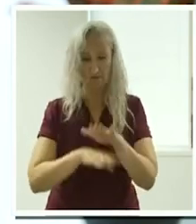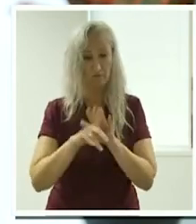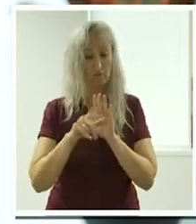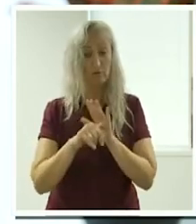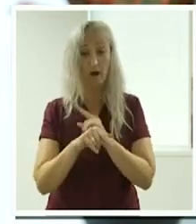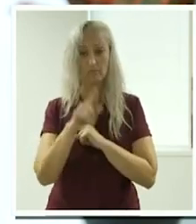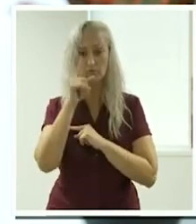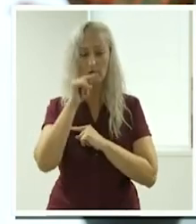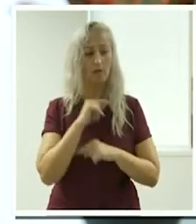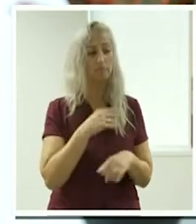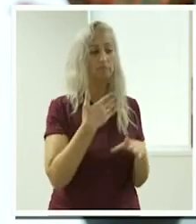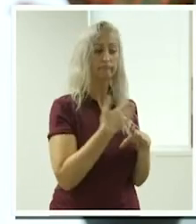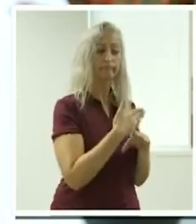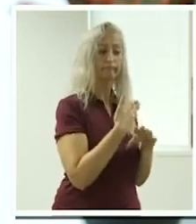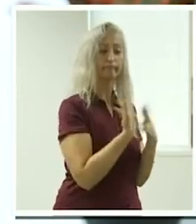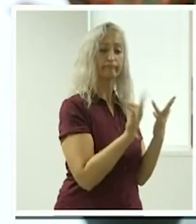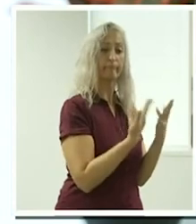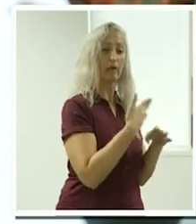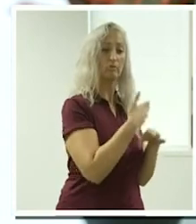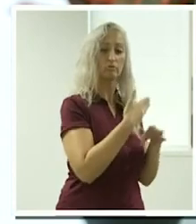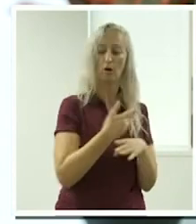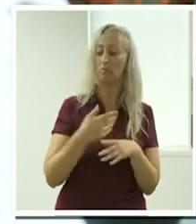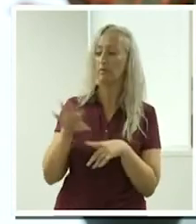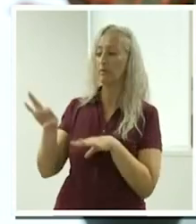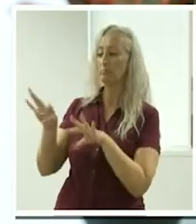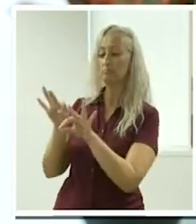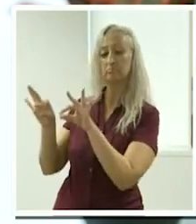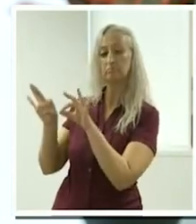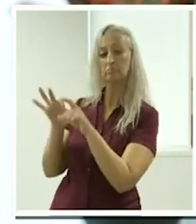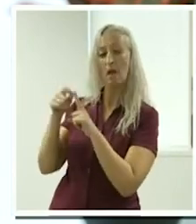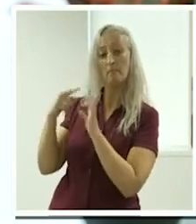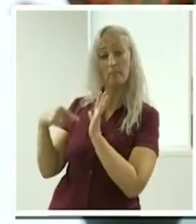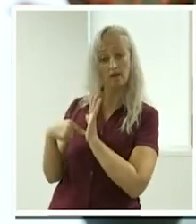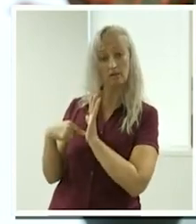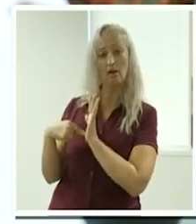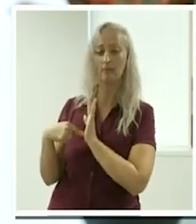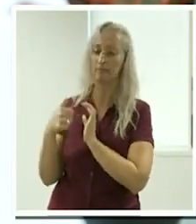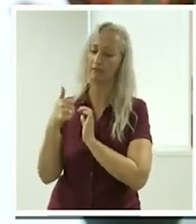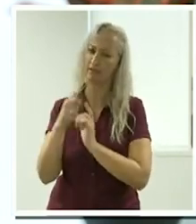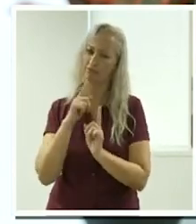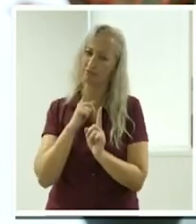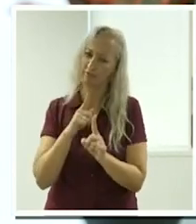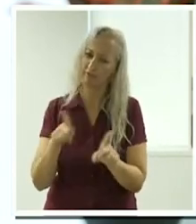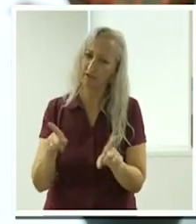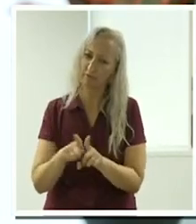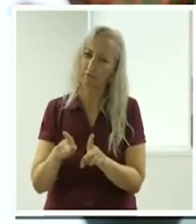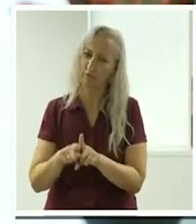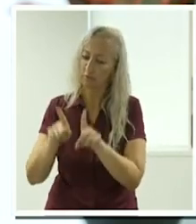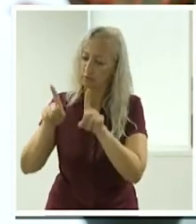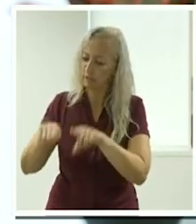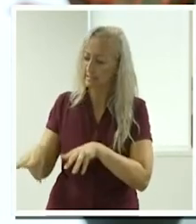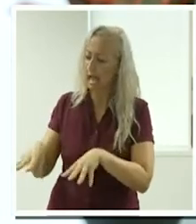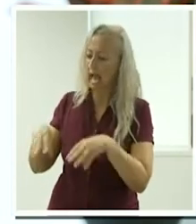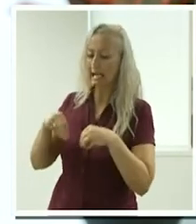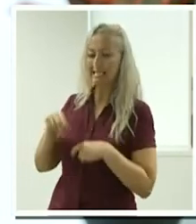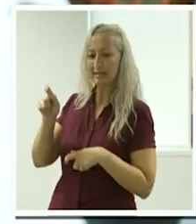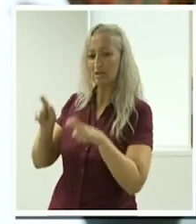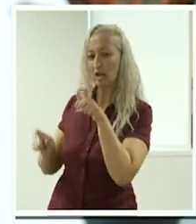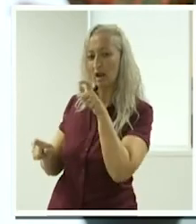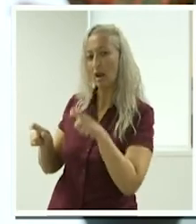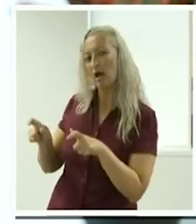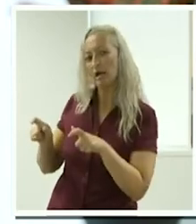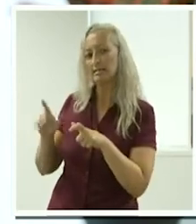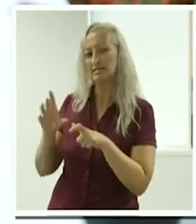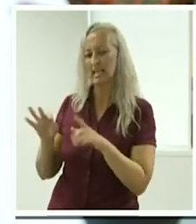mabel you can free up an afternoon i think that was one of the pieces of advice and start taking clients uh in air in in periods of